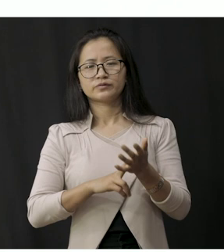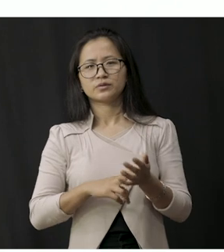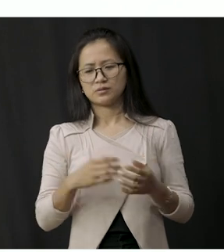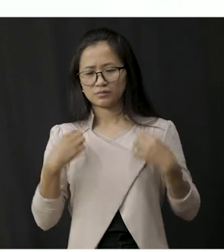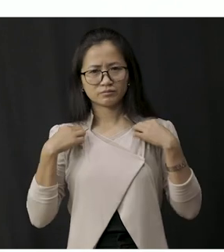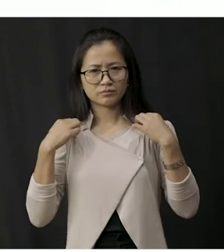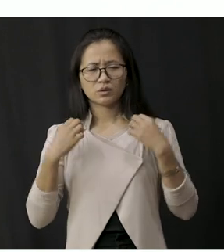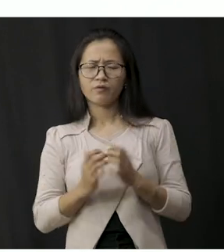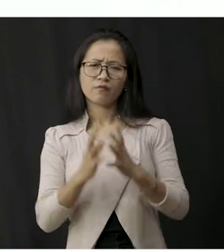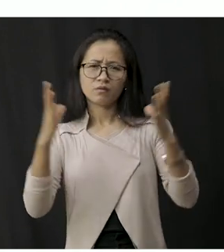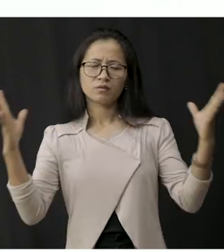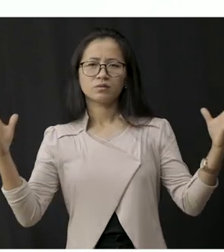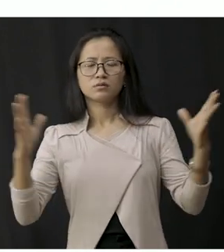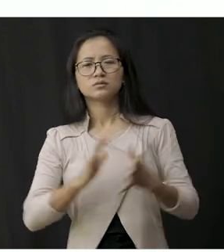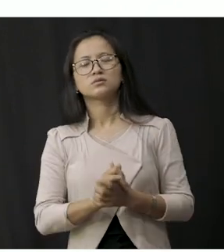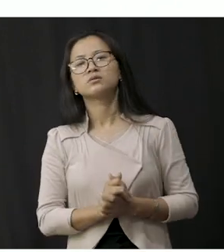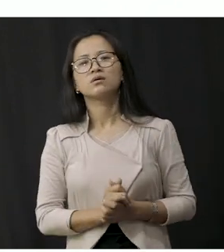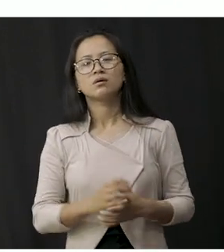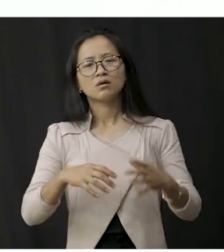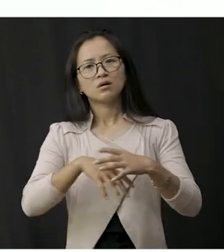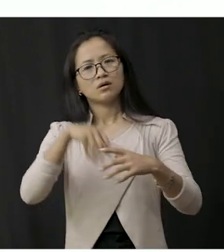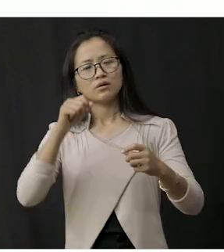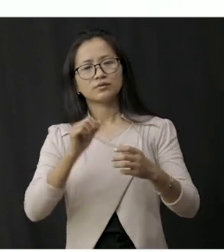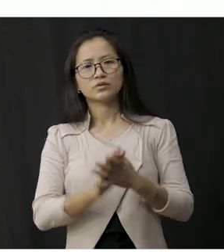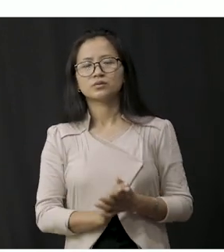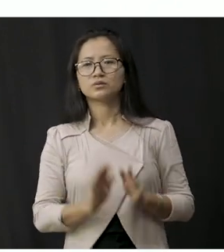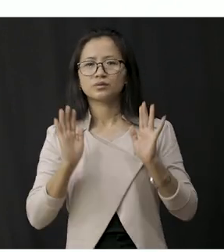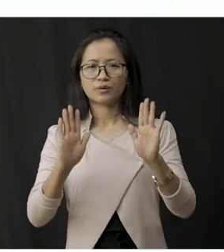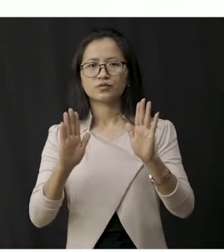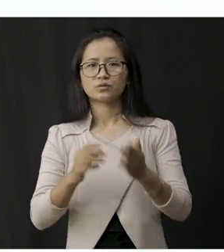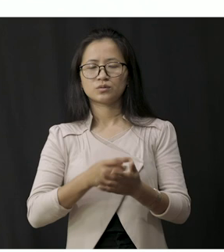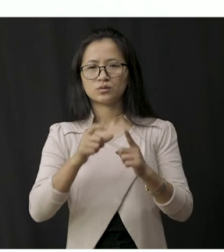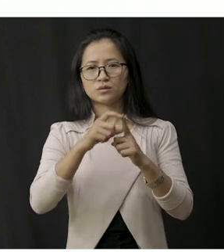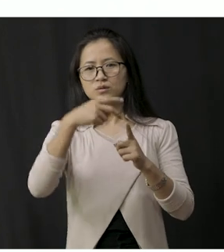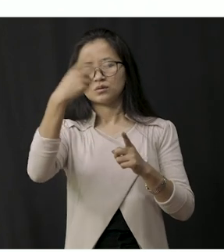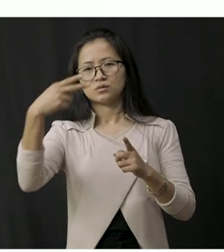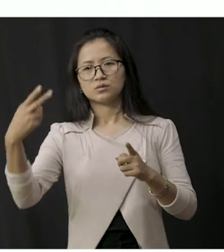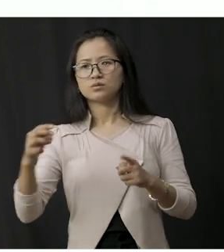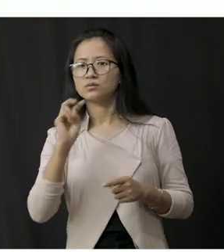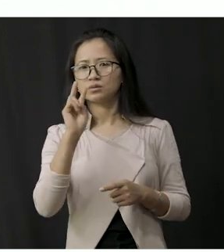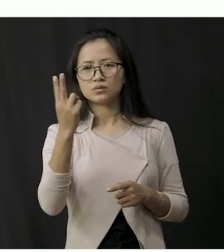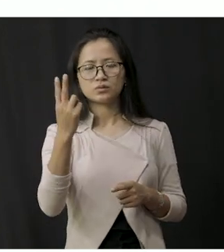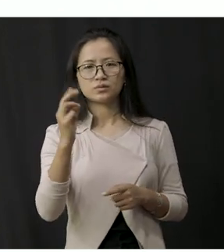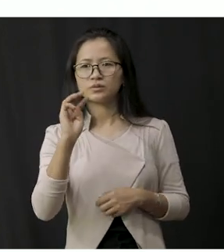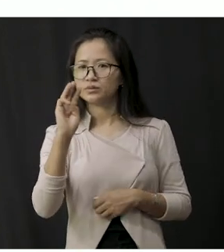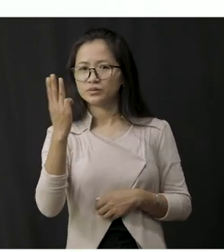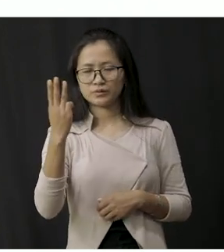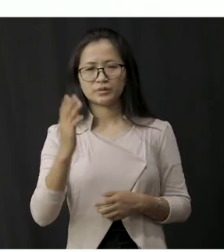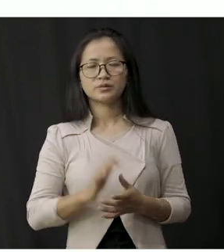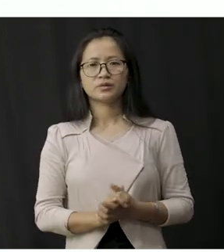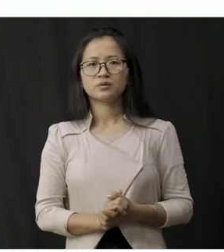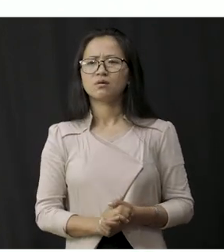clothes you can have lots so out of that you have to draw two you can draw two you can draw three